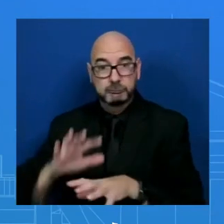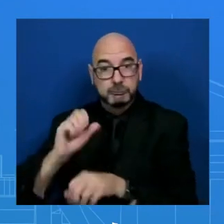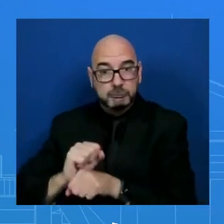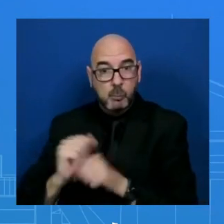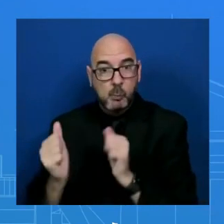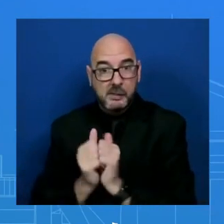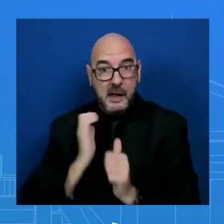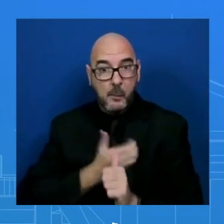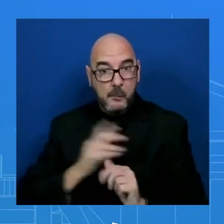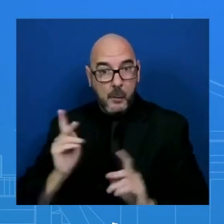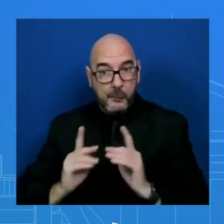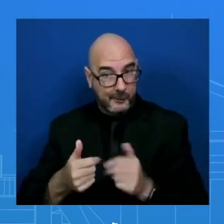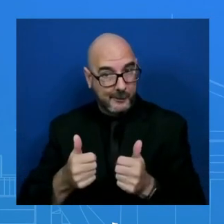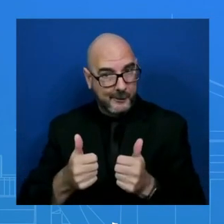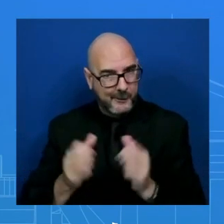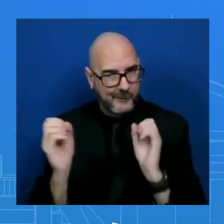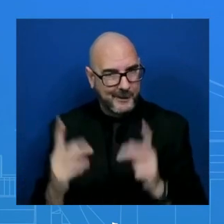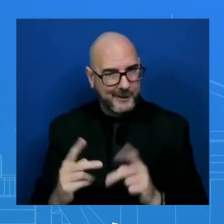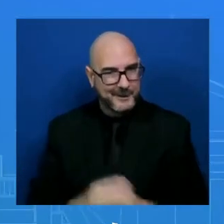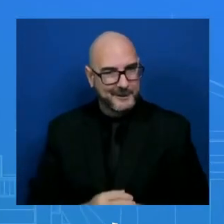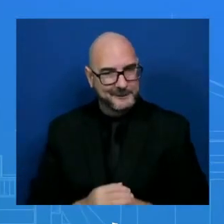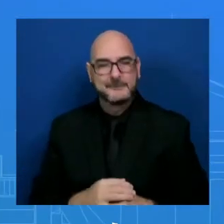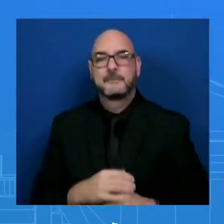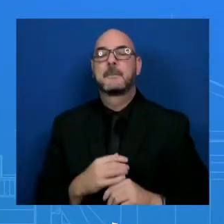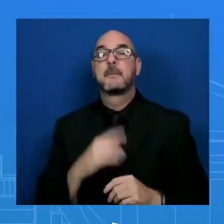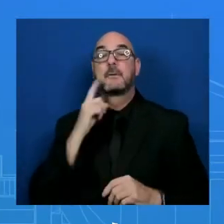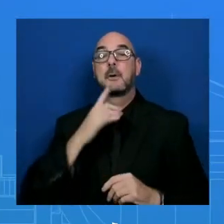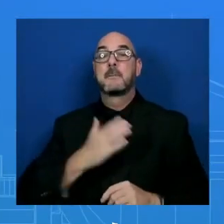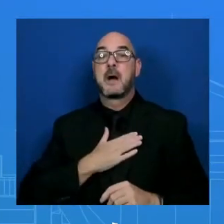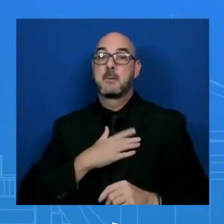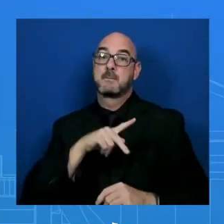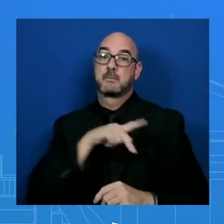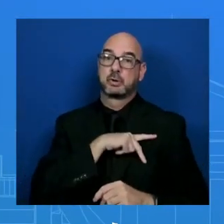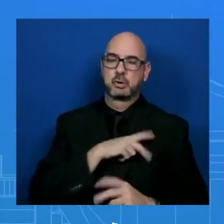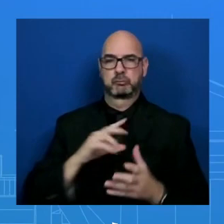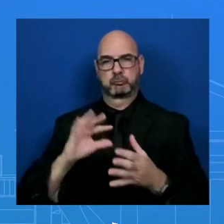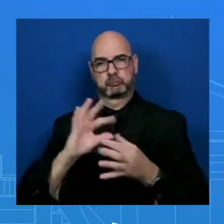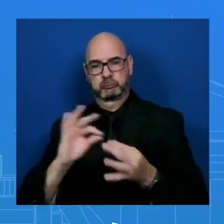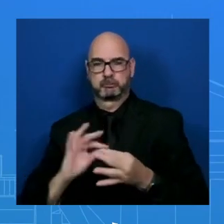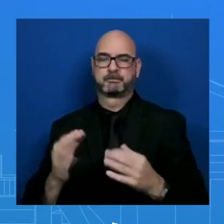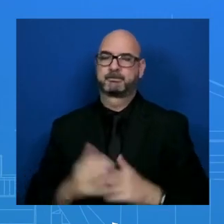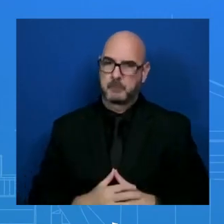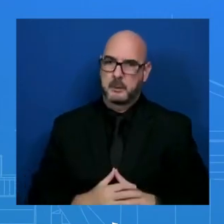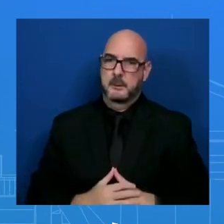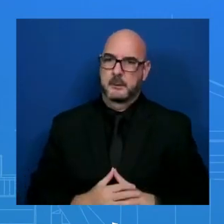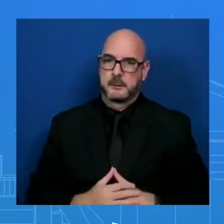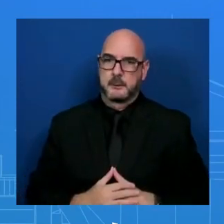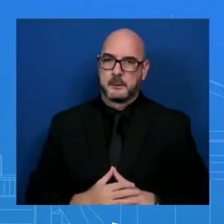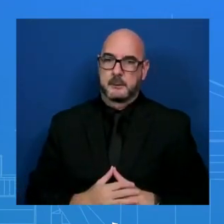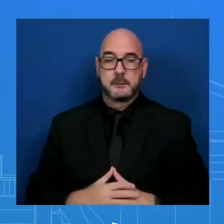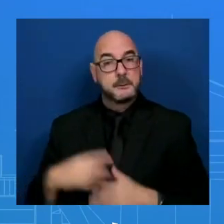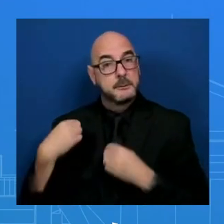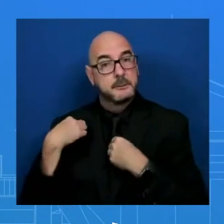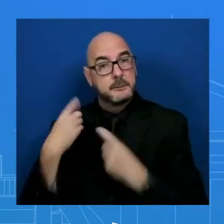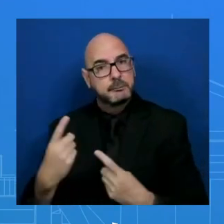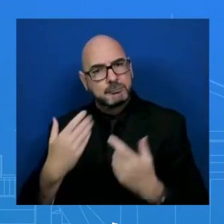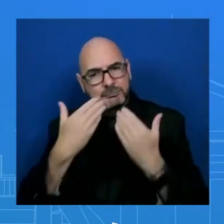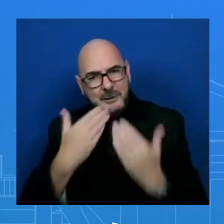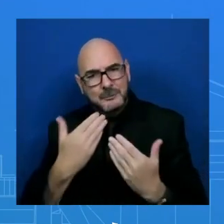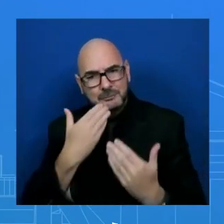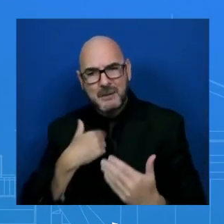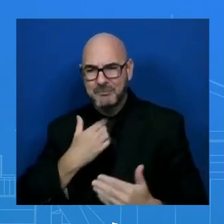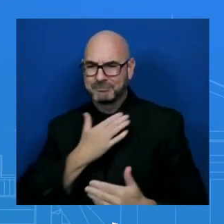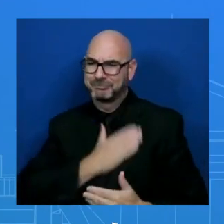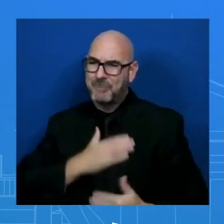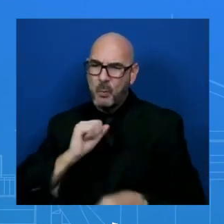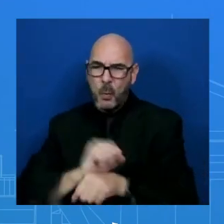all seriousness, just for me personally, it is – it has been a joy working with you, and I am so thrilled to